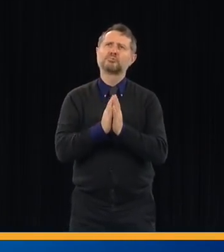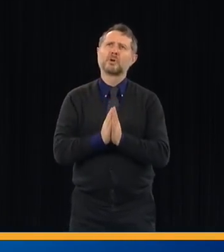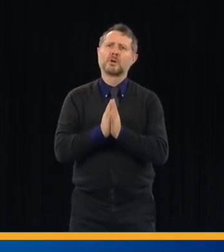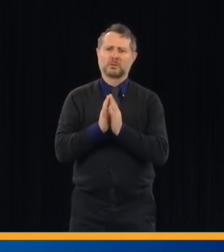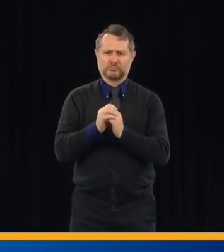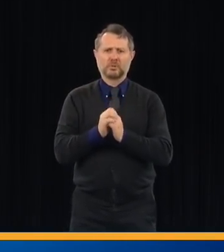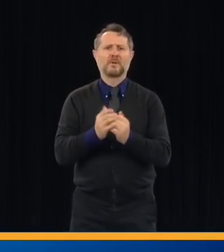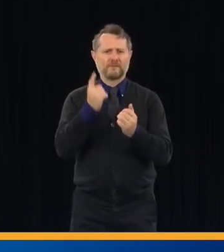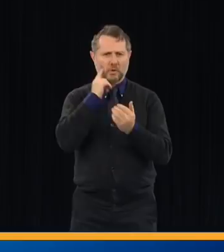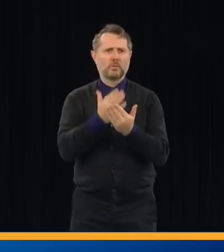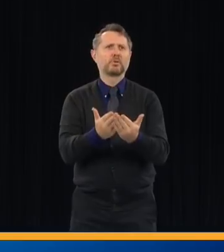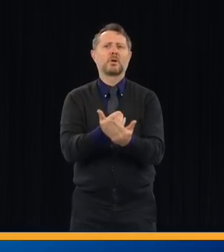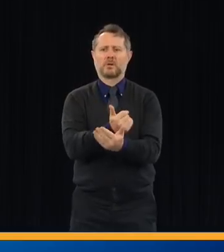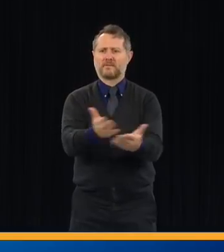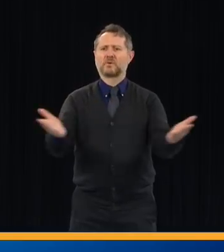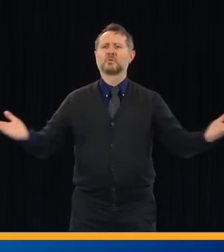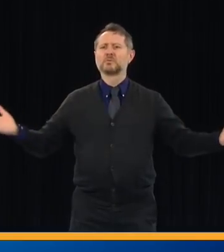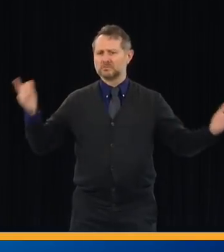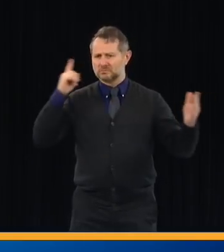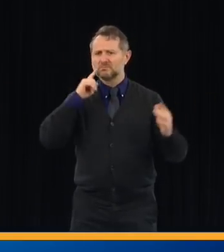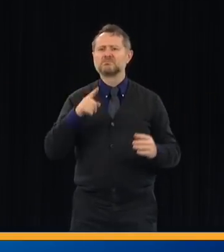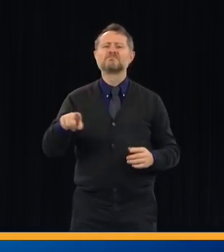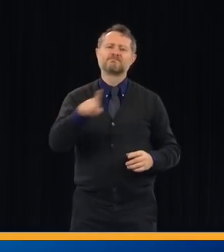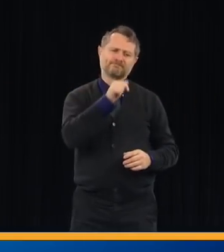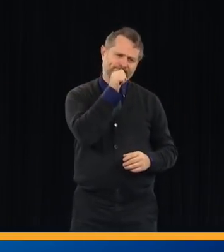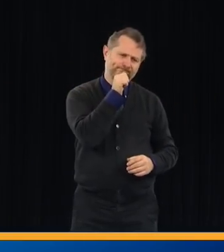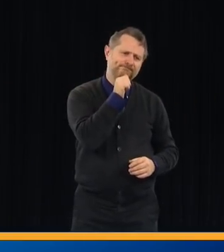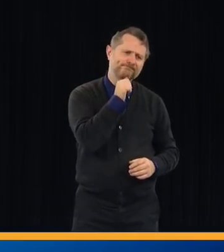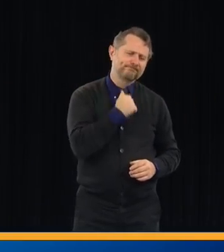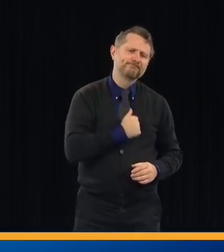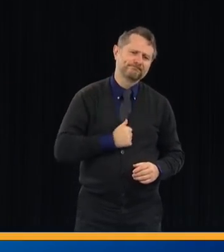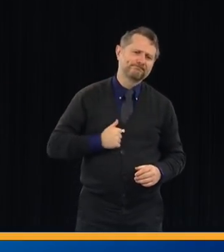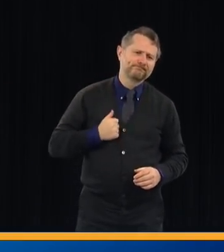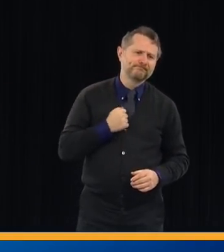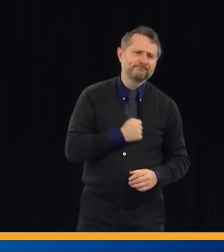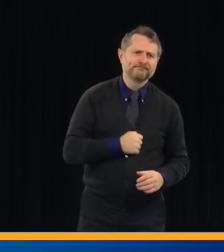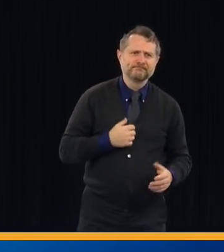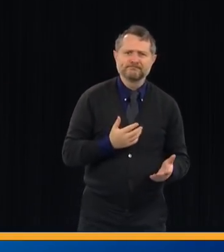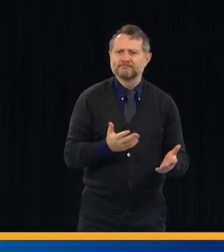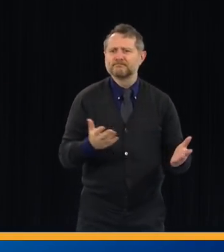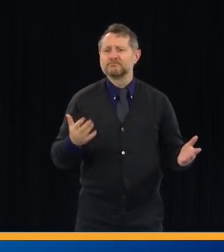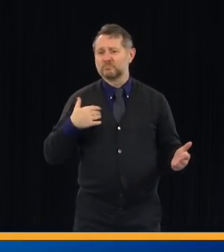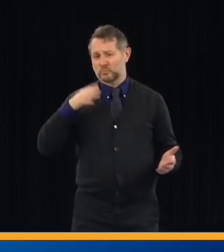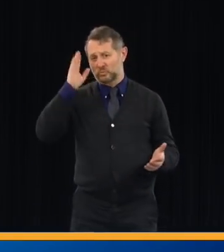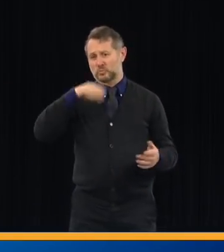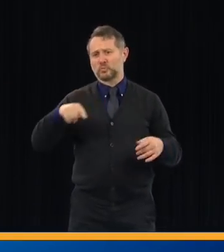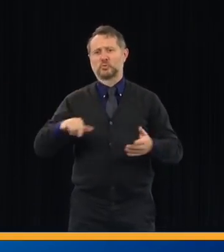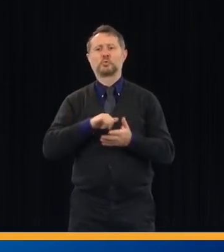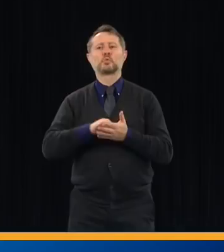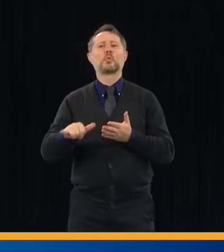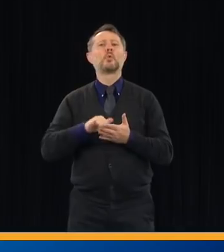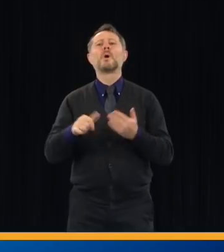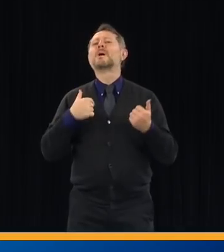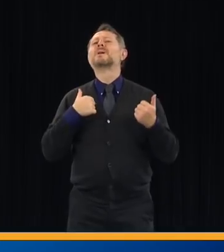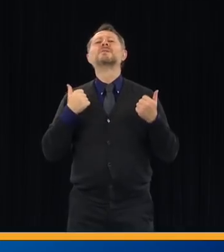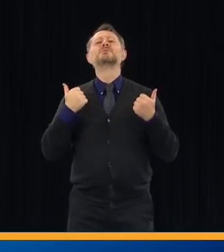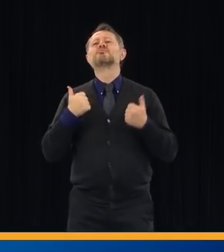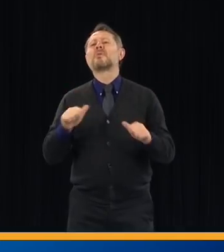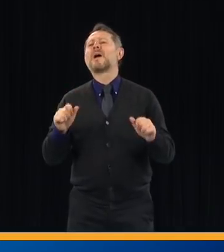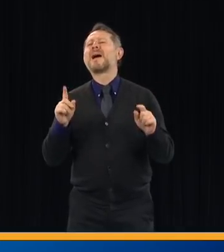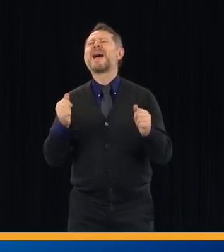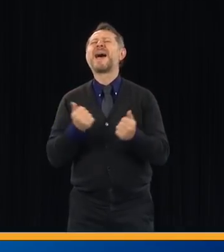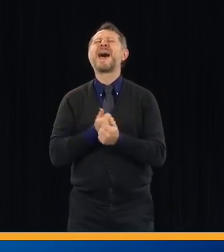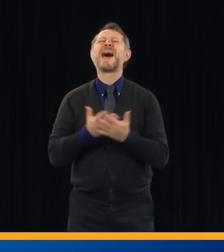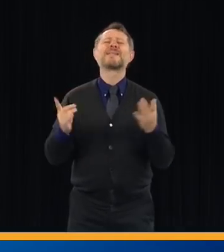and we're sorry that they had to go through this. And I want them to know that New Yorkers did everything humanly